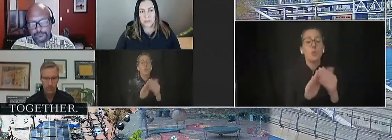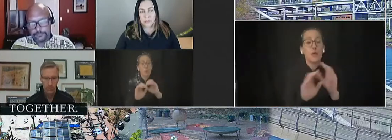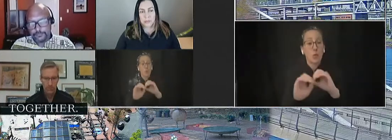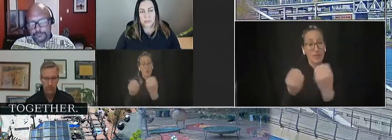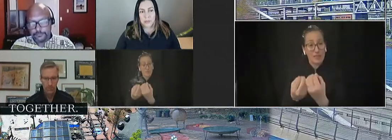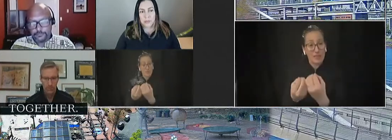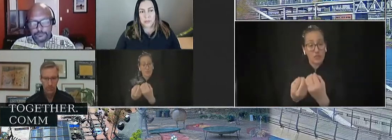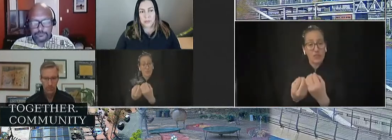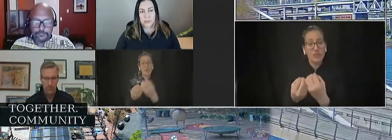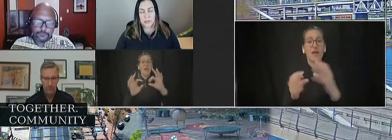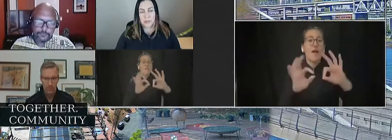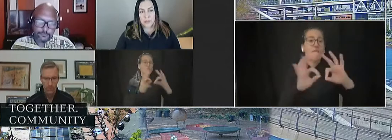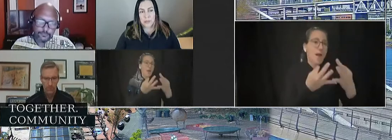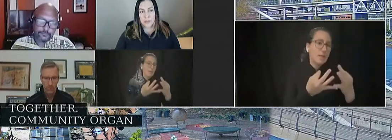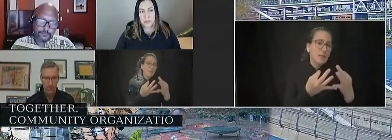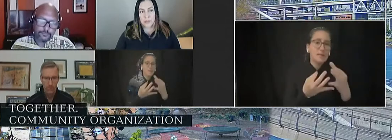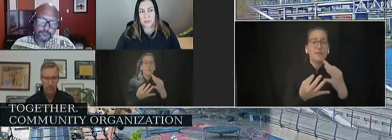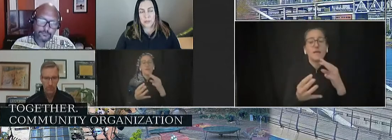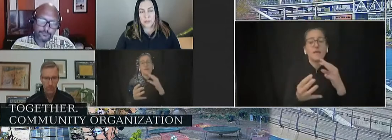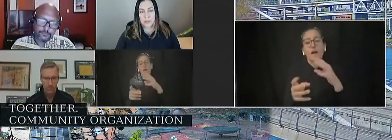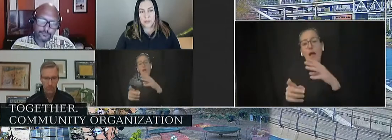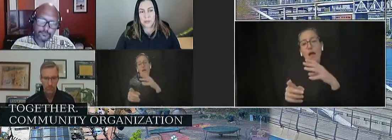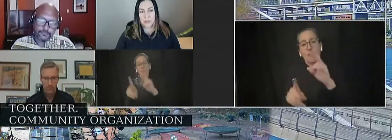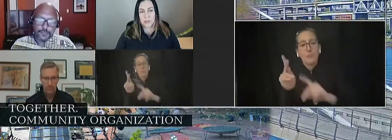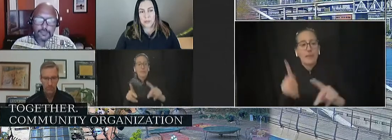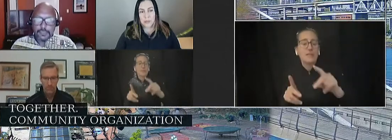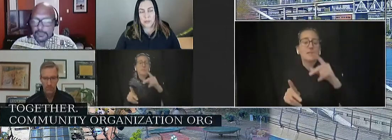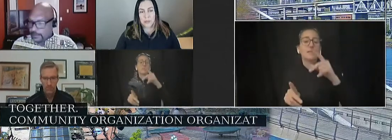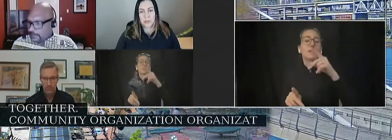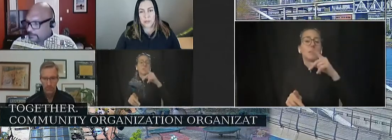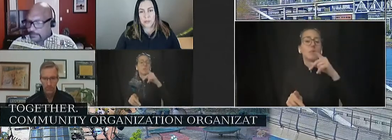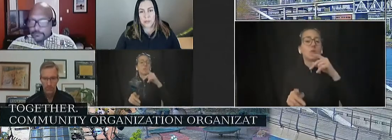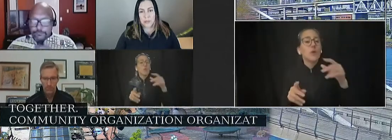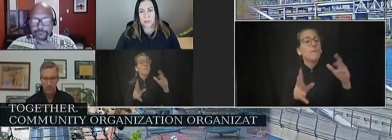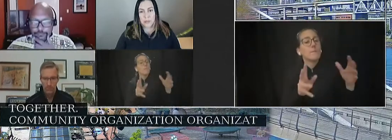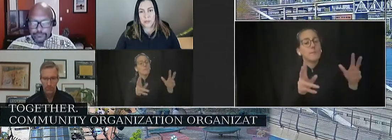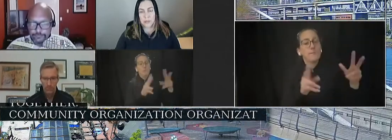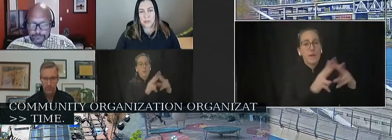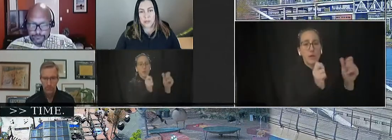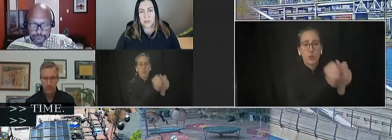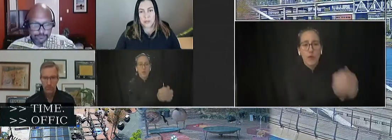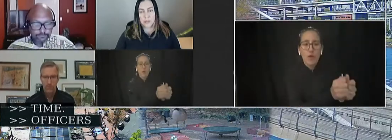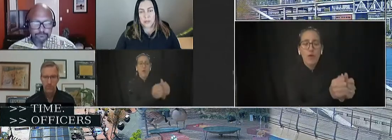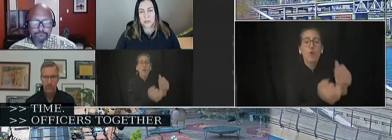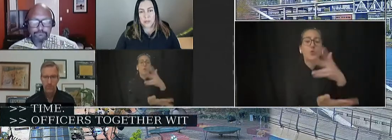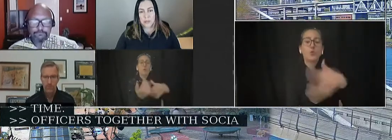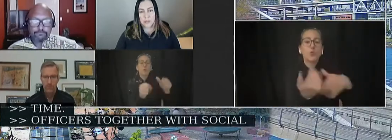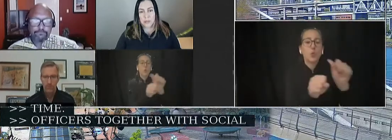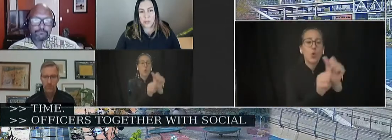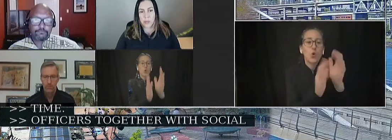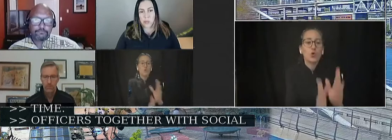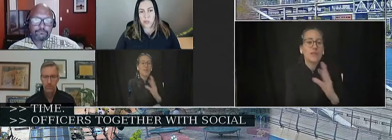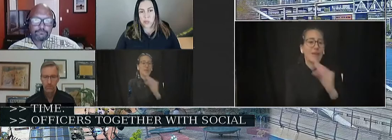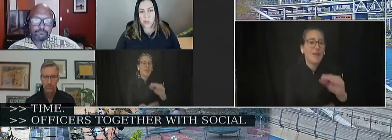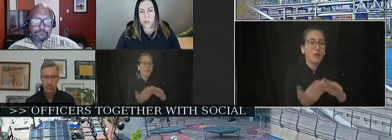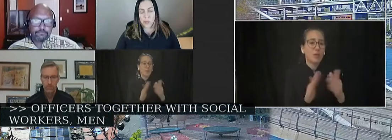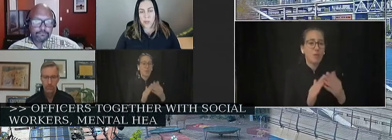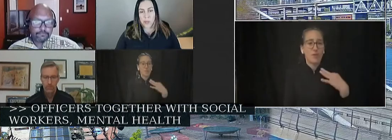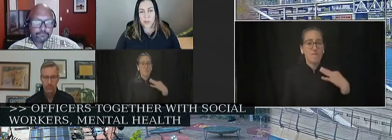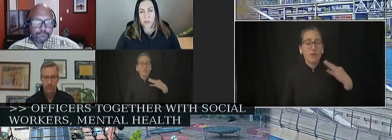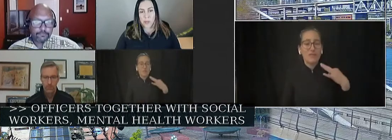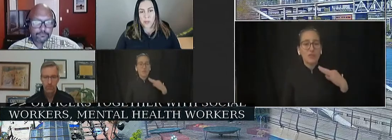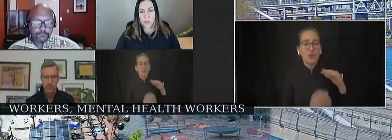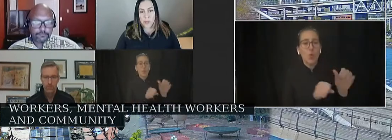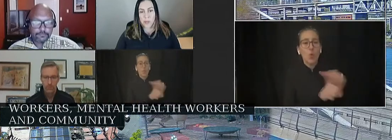impacted families, and police officers together with social workers, mental health workers, and community volunteers. I support